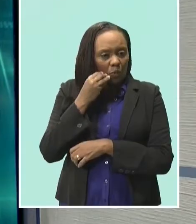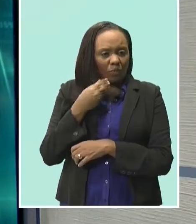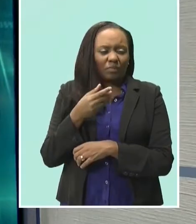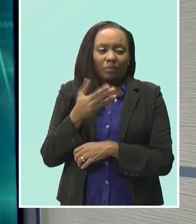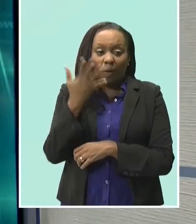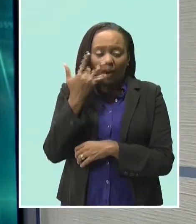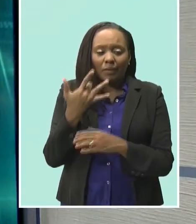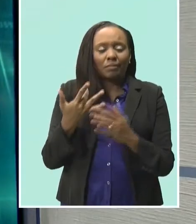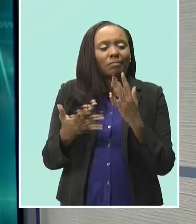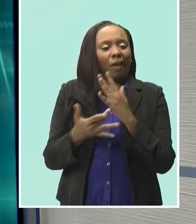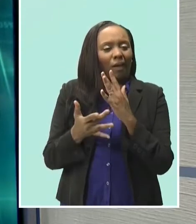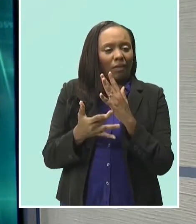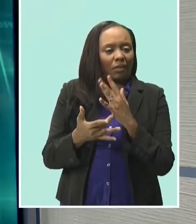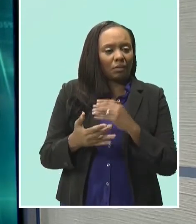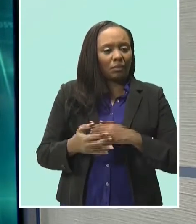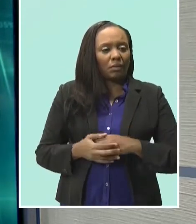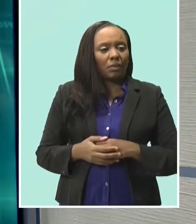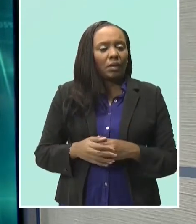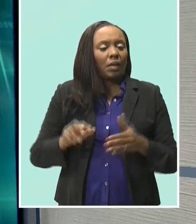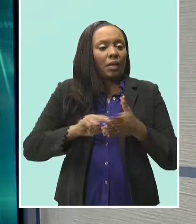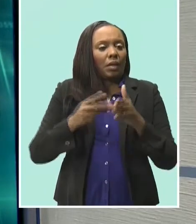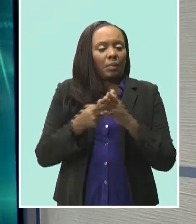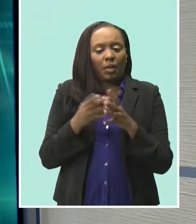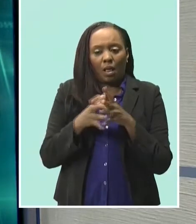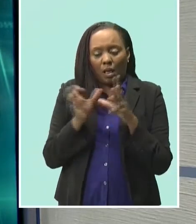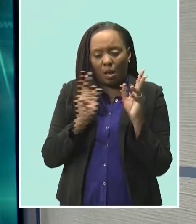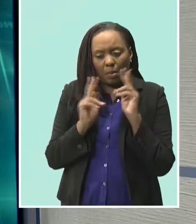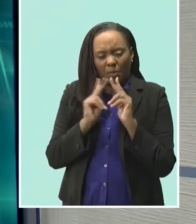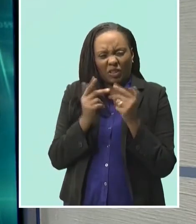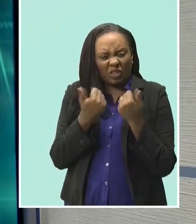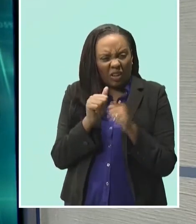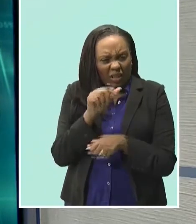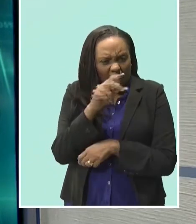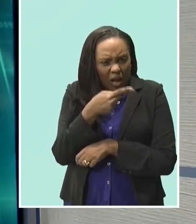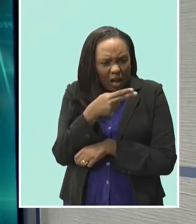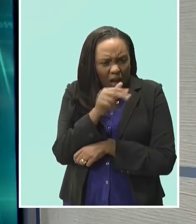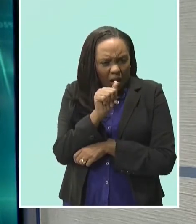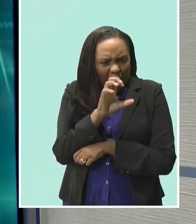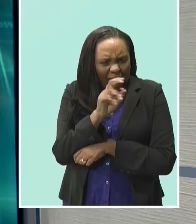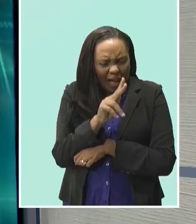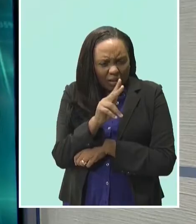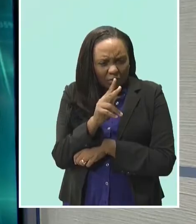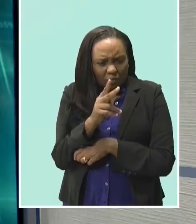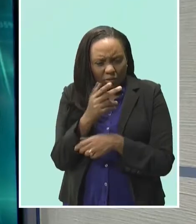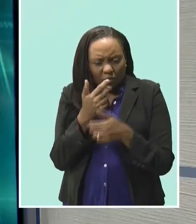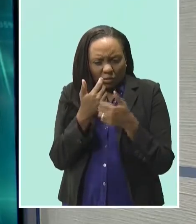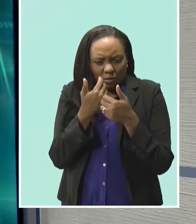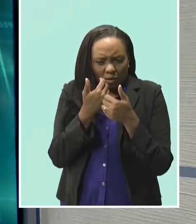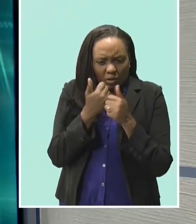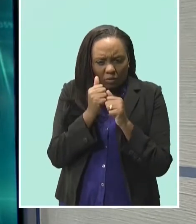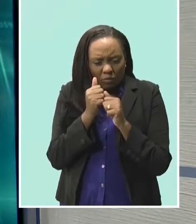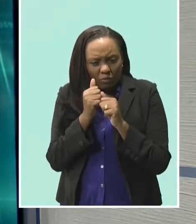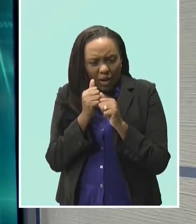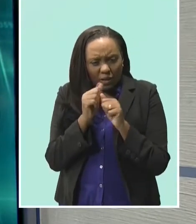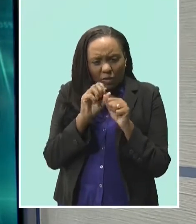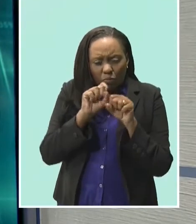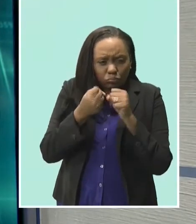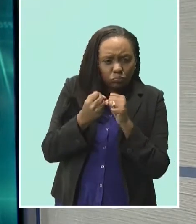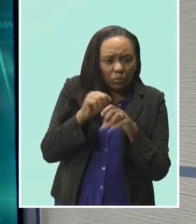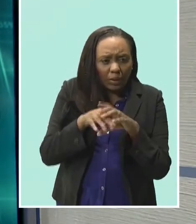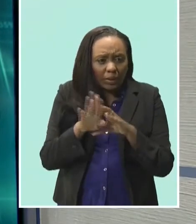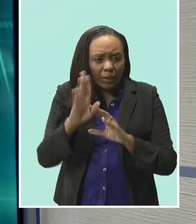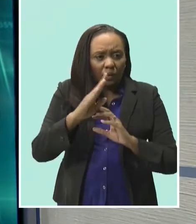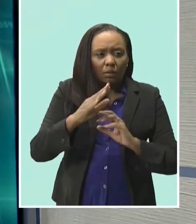also cause an exponential rise in cyber security attacks, as most businesses were not adequately prepared for